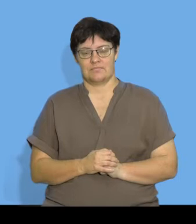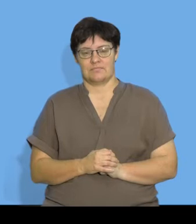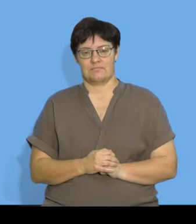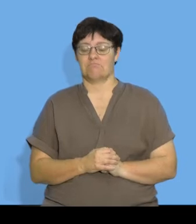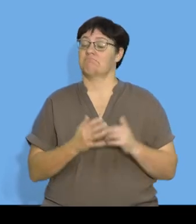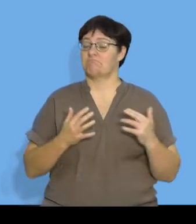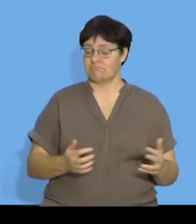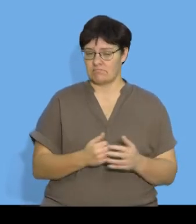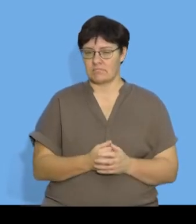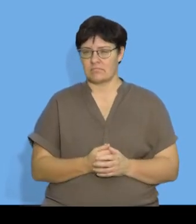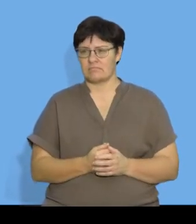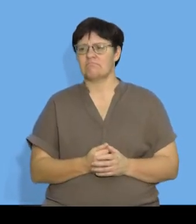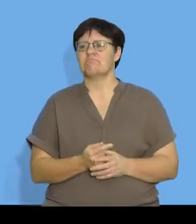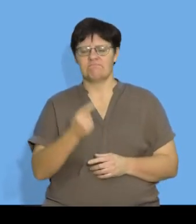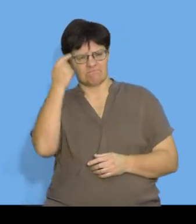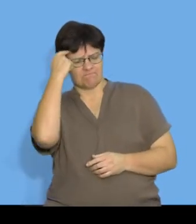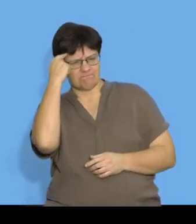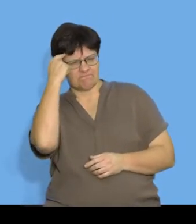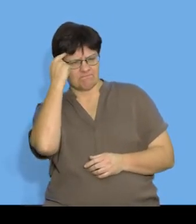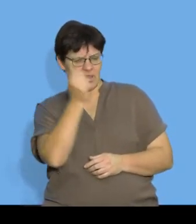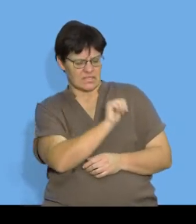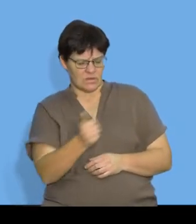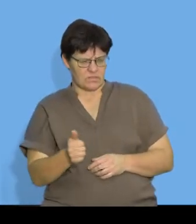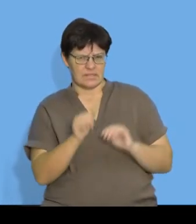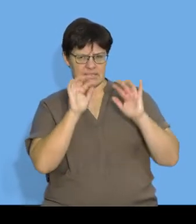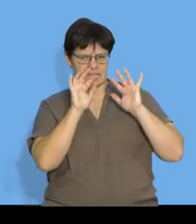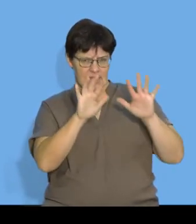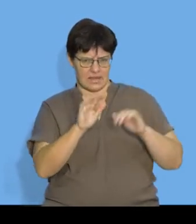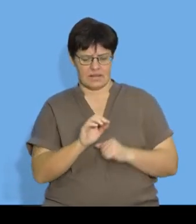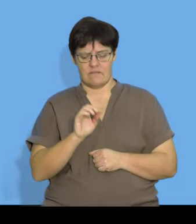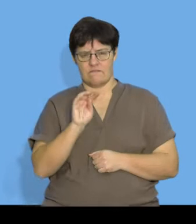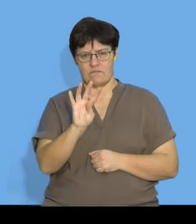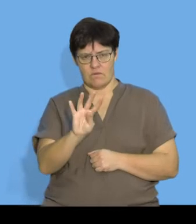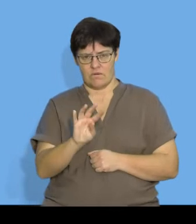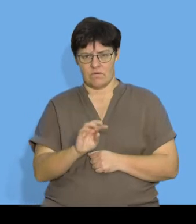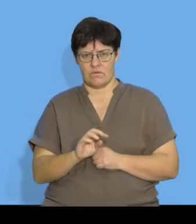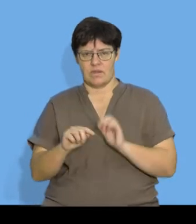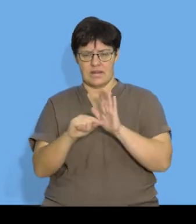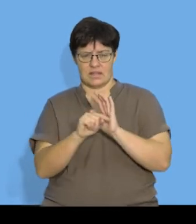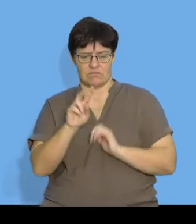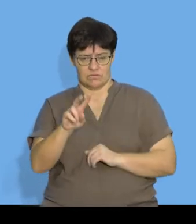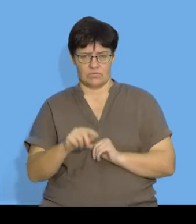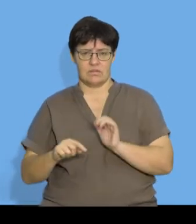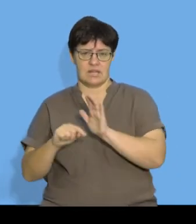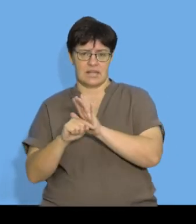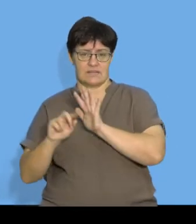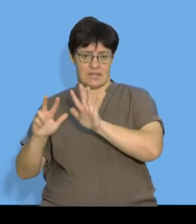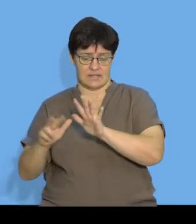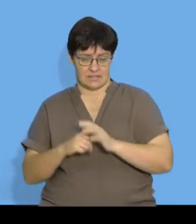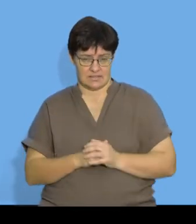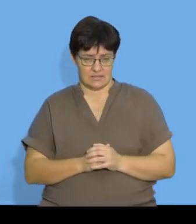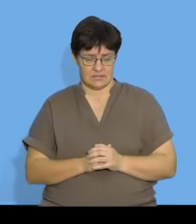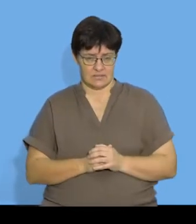So we are asked to consider the sequence 10, 4, negative 2, negative 8.